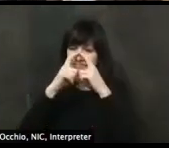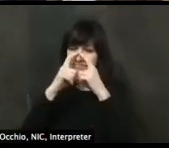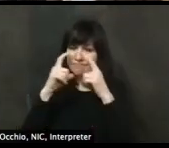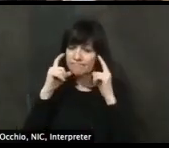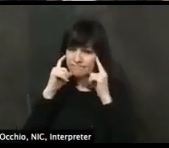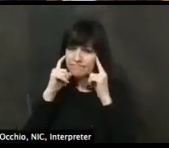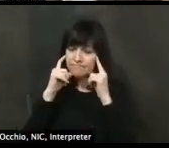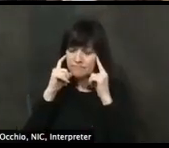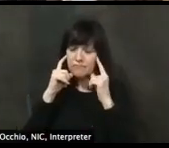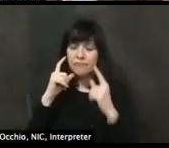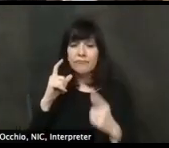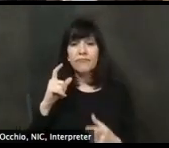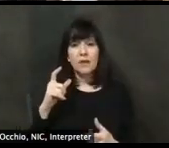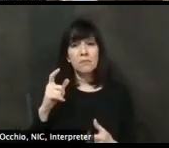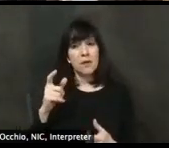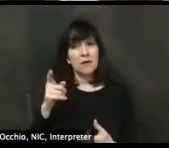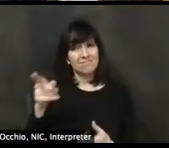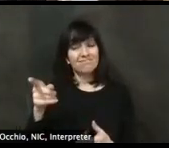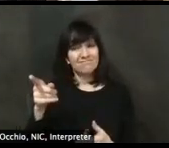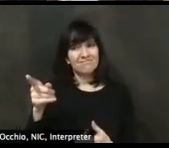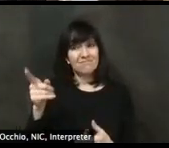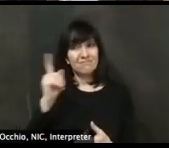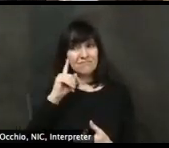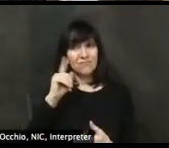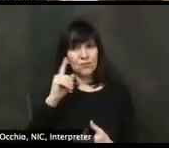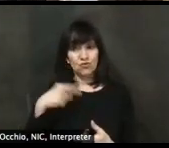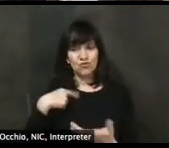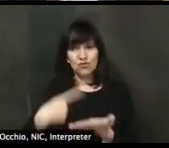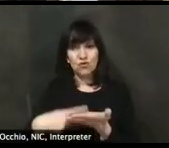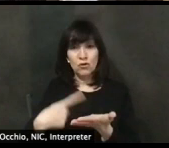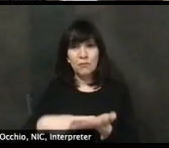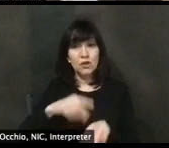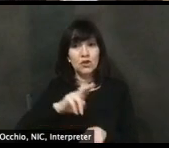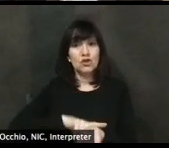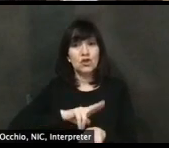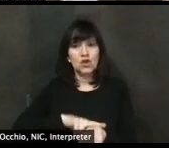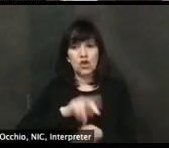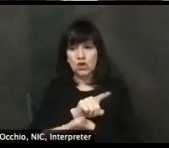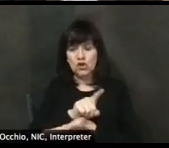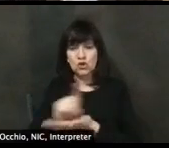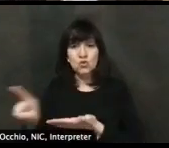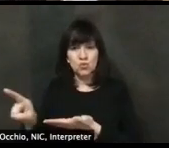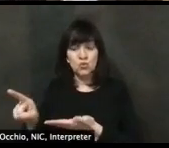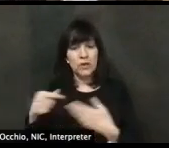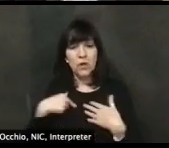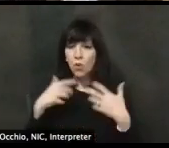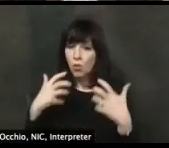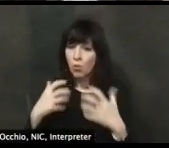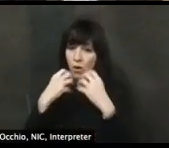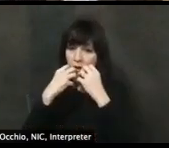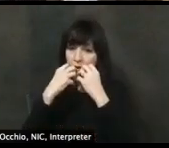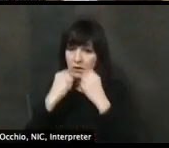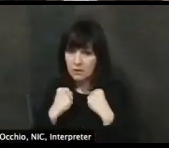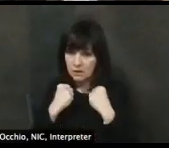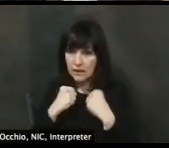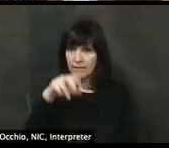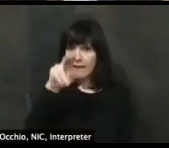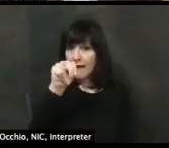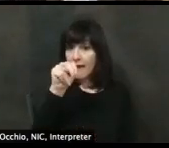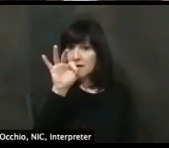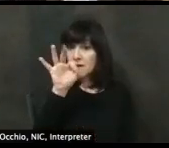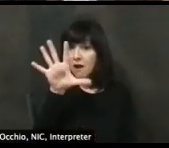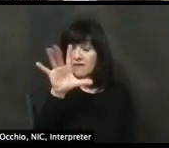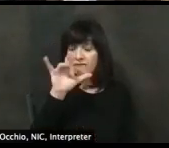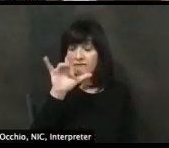this being nurses week, uh, and others. We want to keep our health grade N95s and others for those who are providing